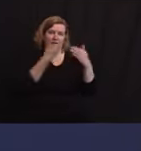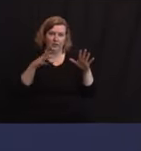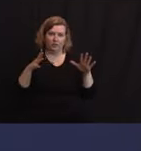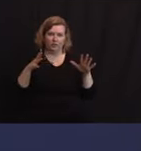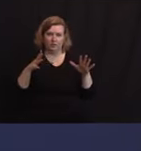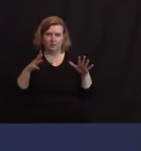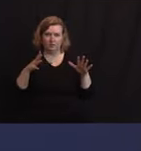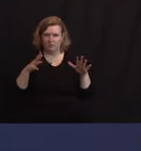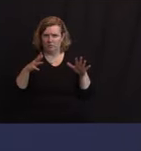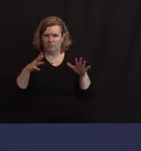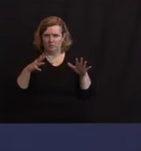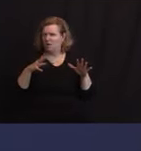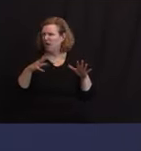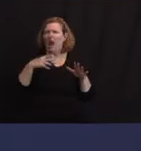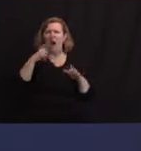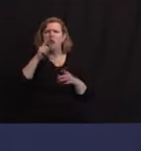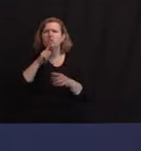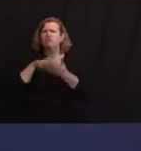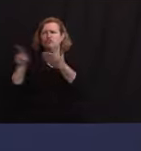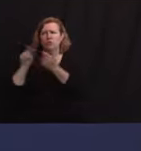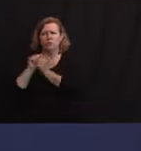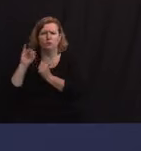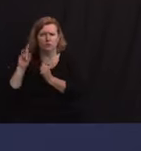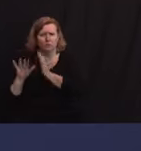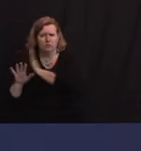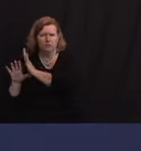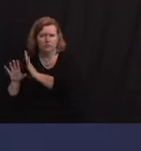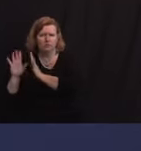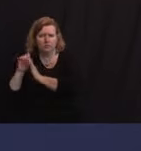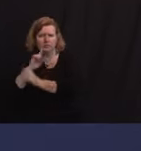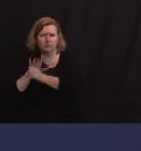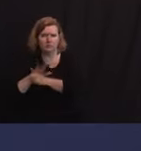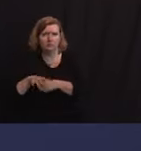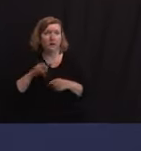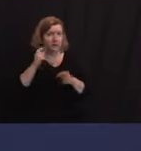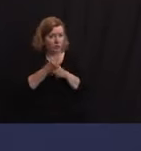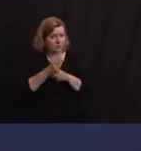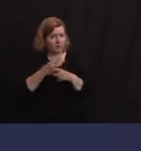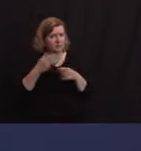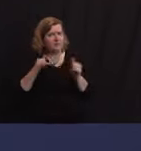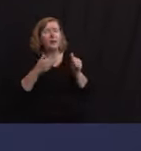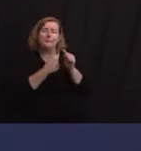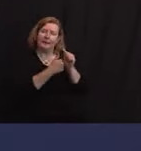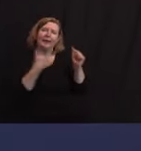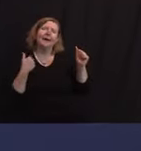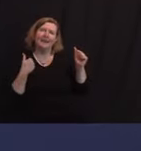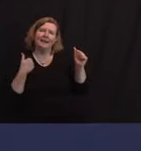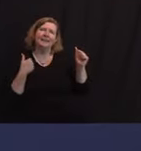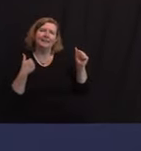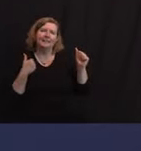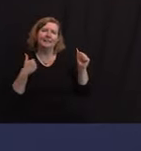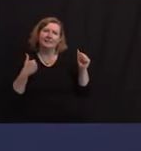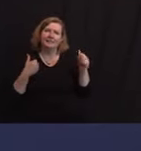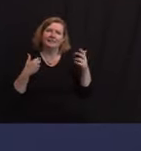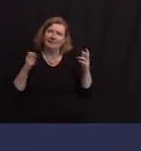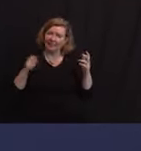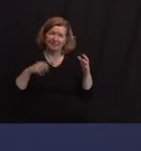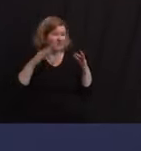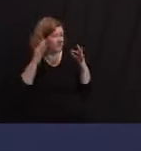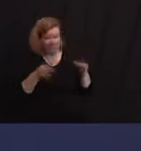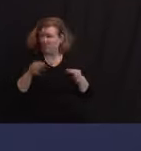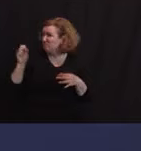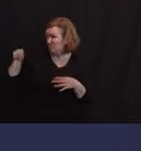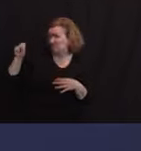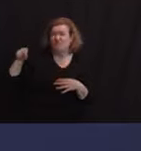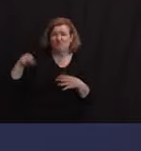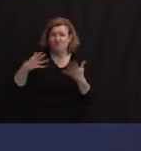correct. We'll confirm that with you. Okay. If that is correct, still, though, there is a lag in the minority community. There's no question. Yep. So what kind of